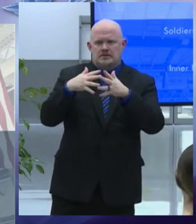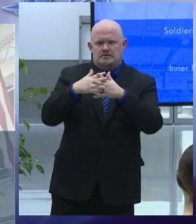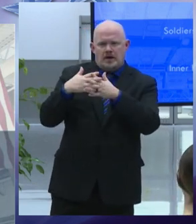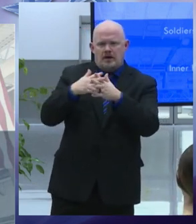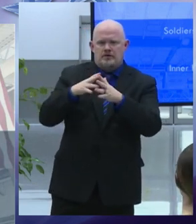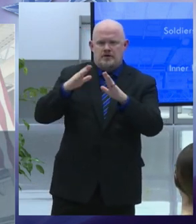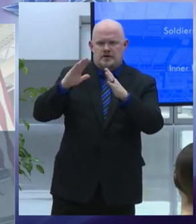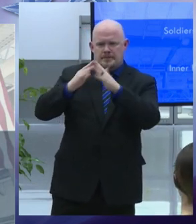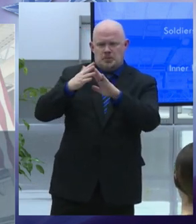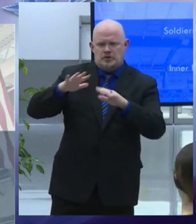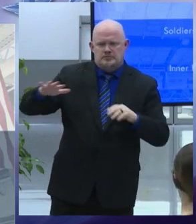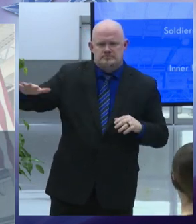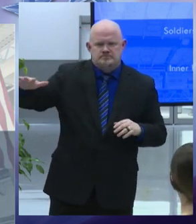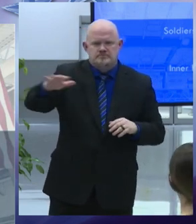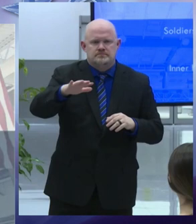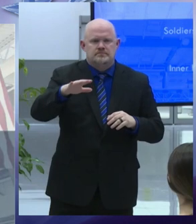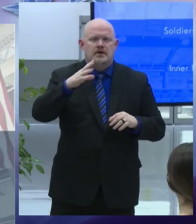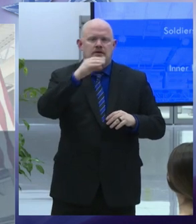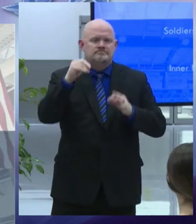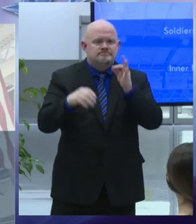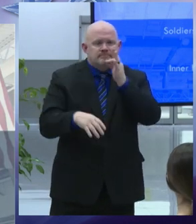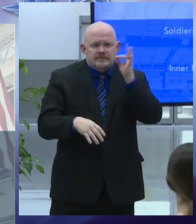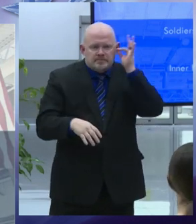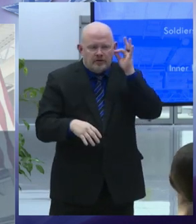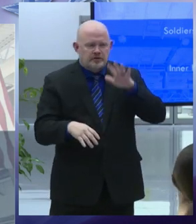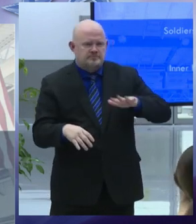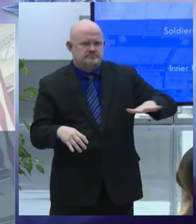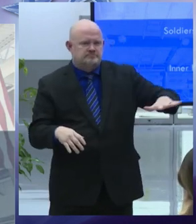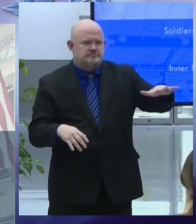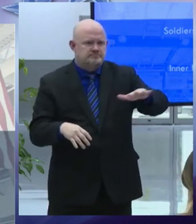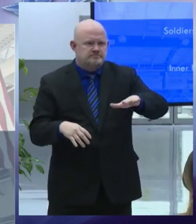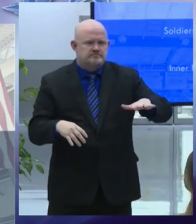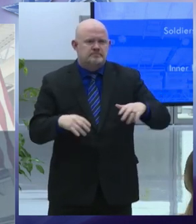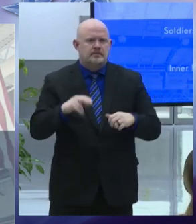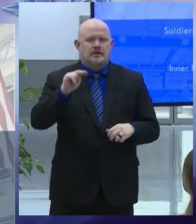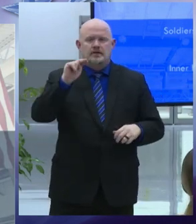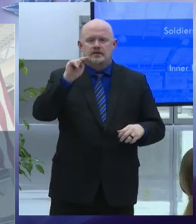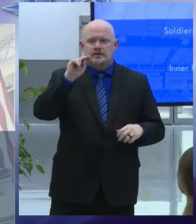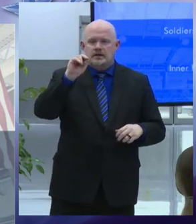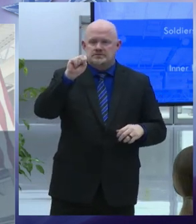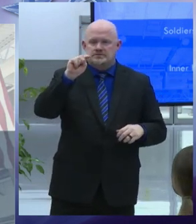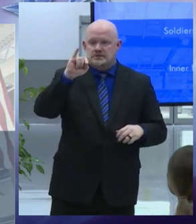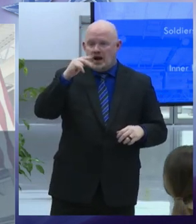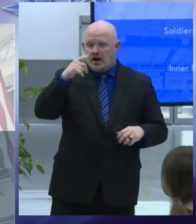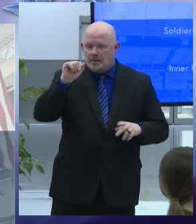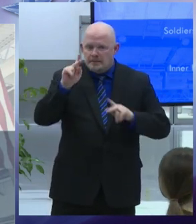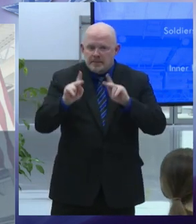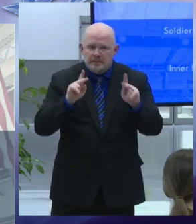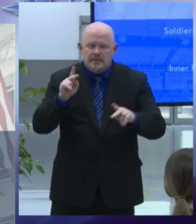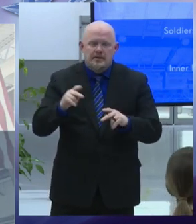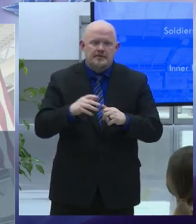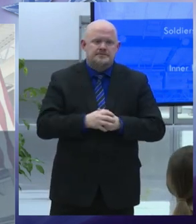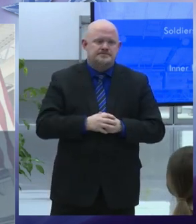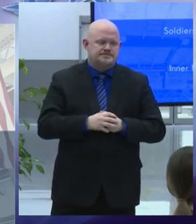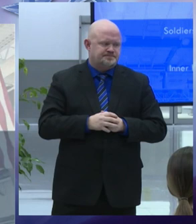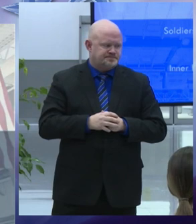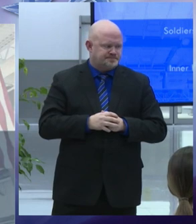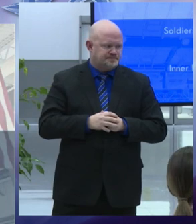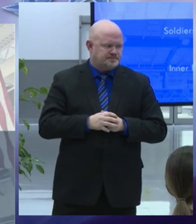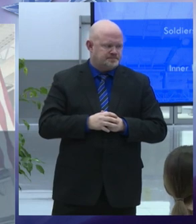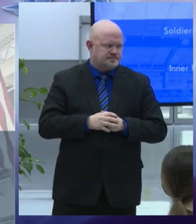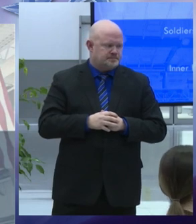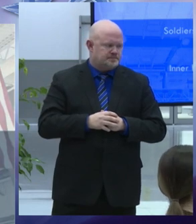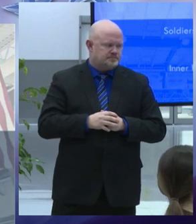in late last year by an act of the state legislature the city was given the opportunity to acquire